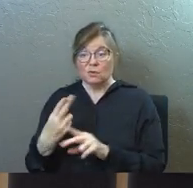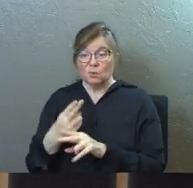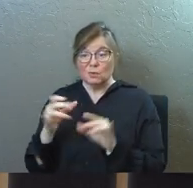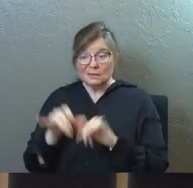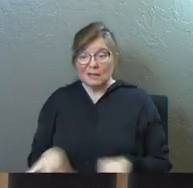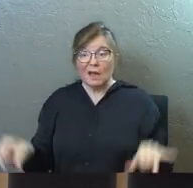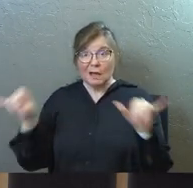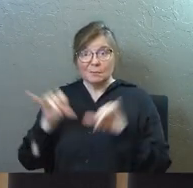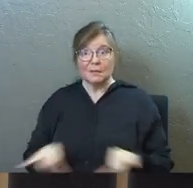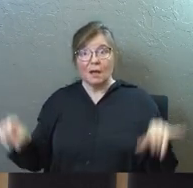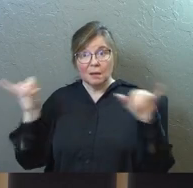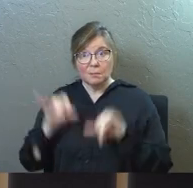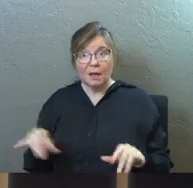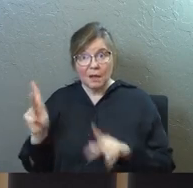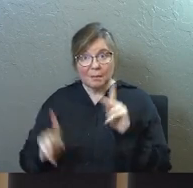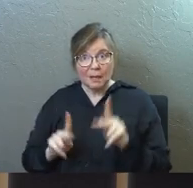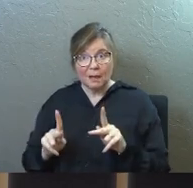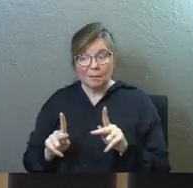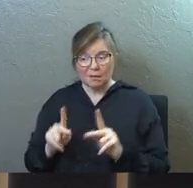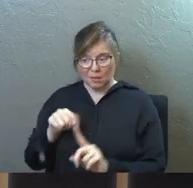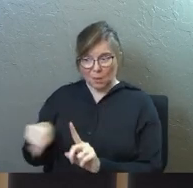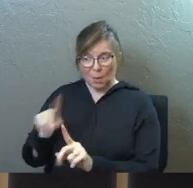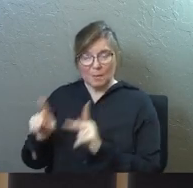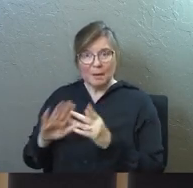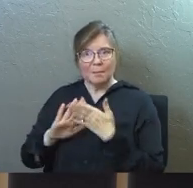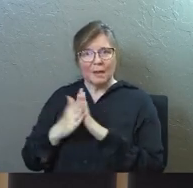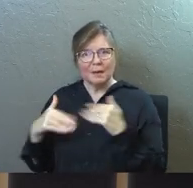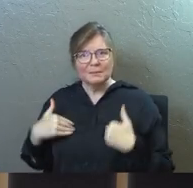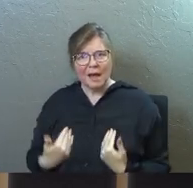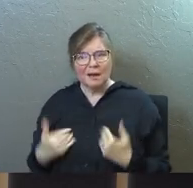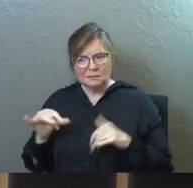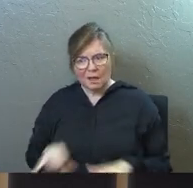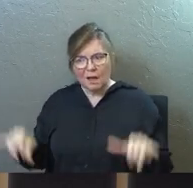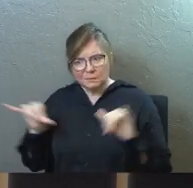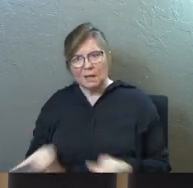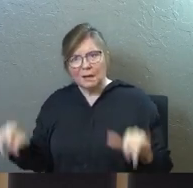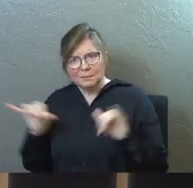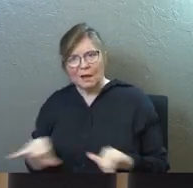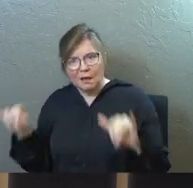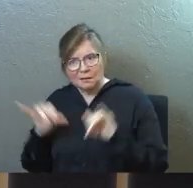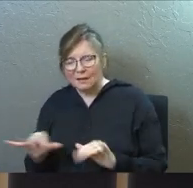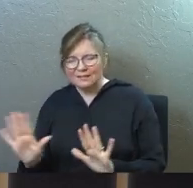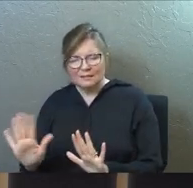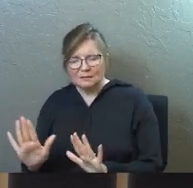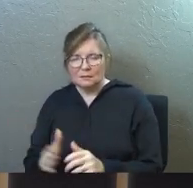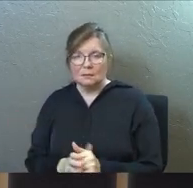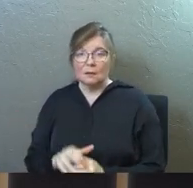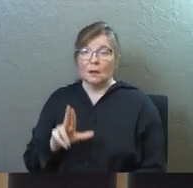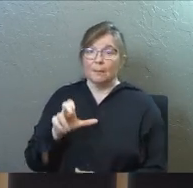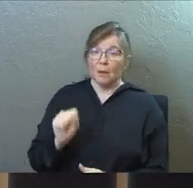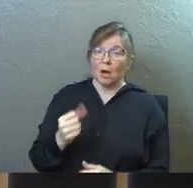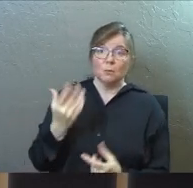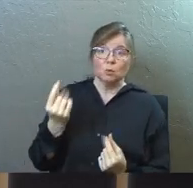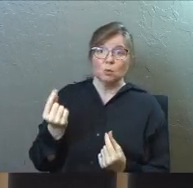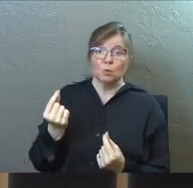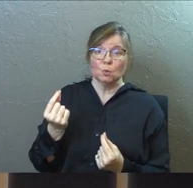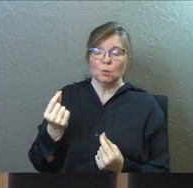again. What Barnabas just did is he went into the forest. That's what Tarsus is.